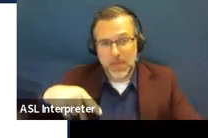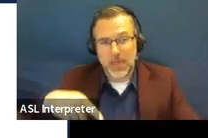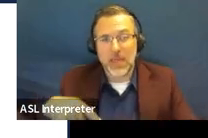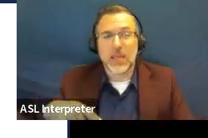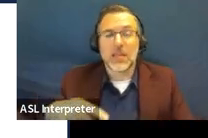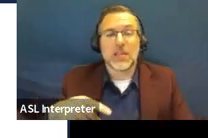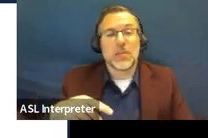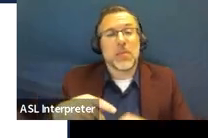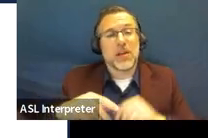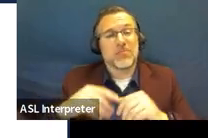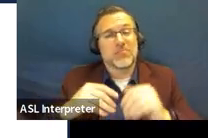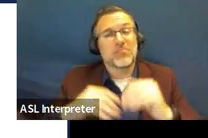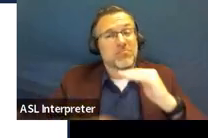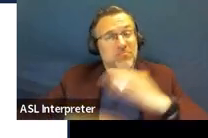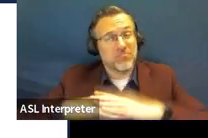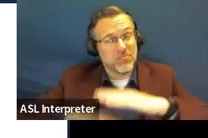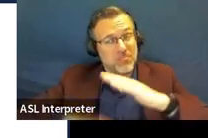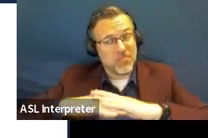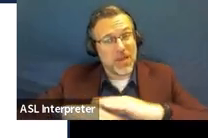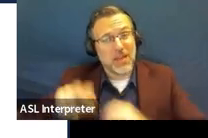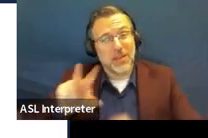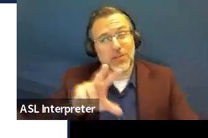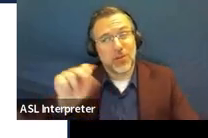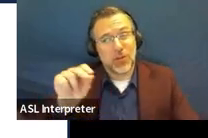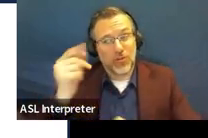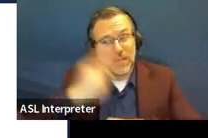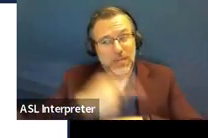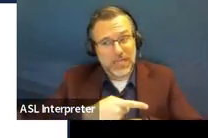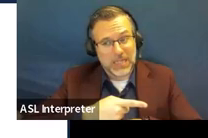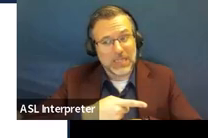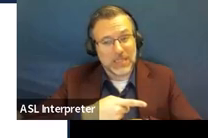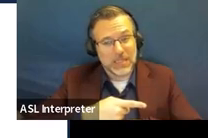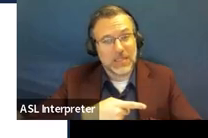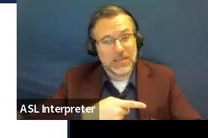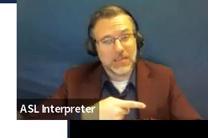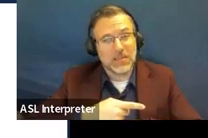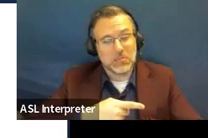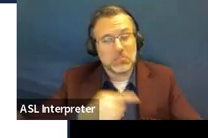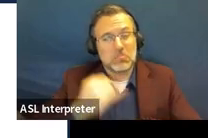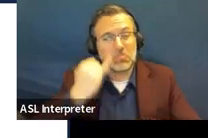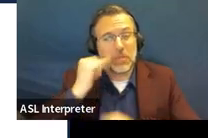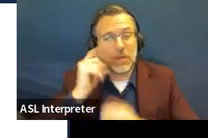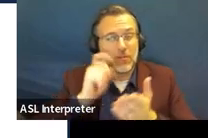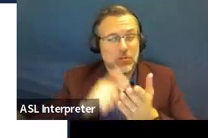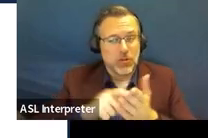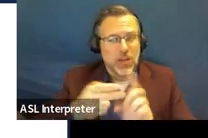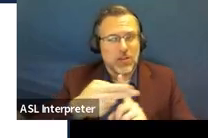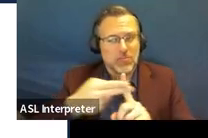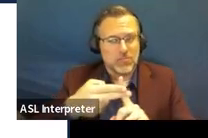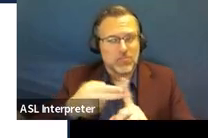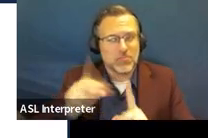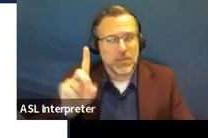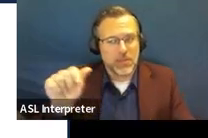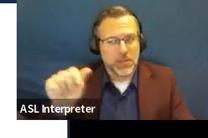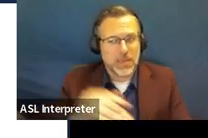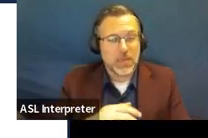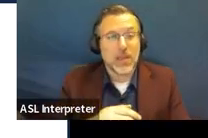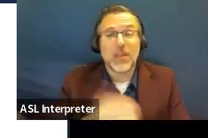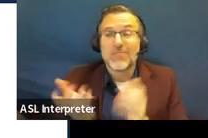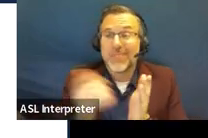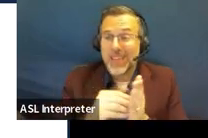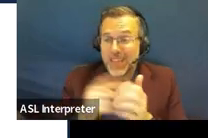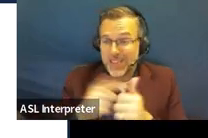after the IEP team's initial identification of the child as a child with a disability. So for that initial IEP,